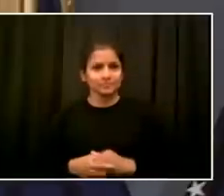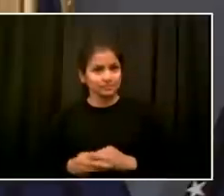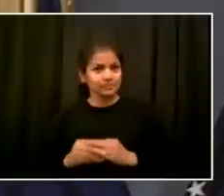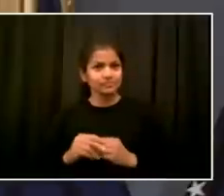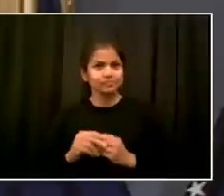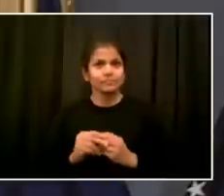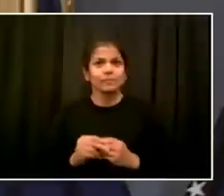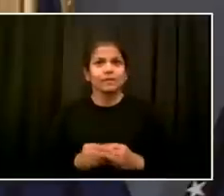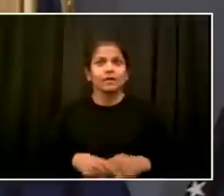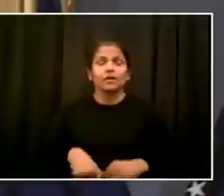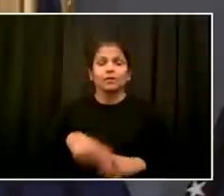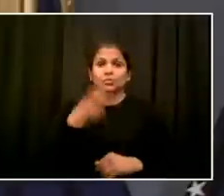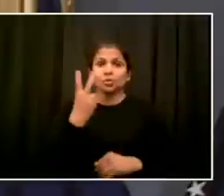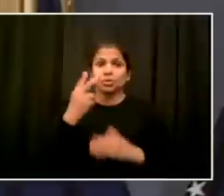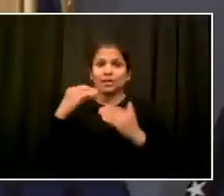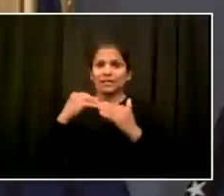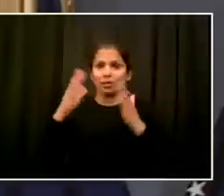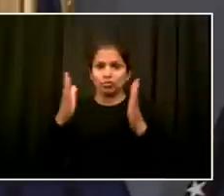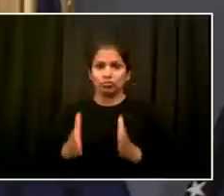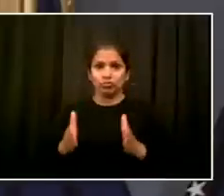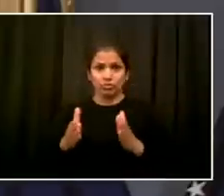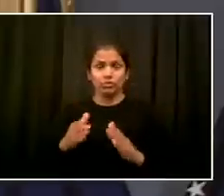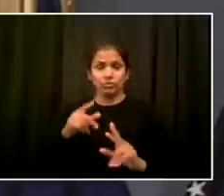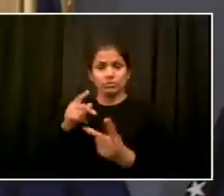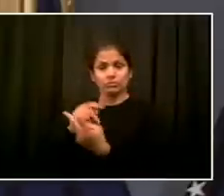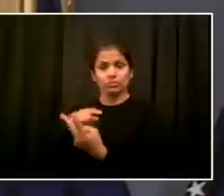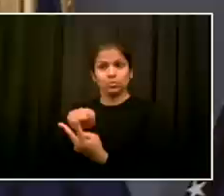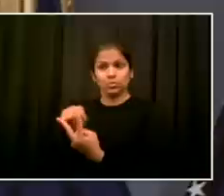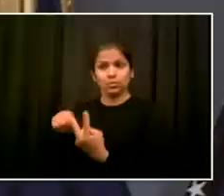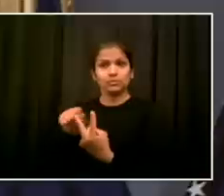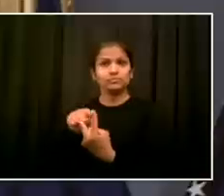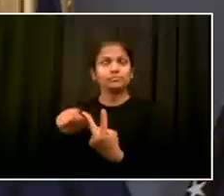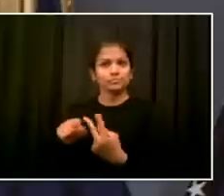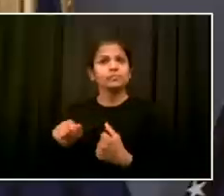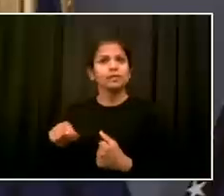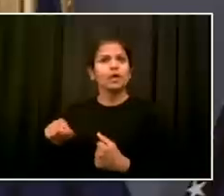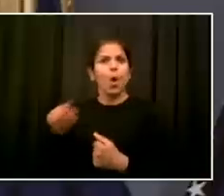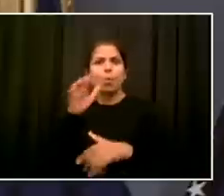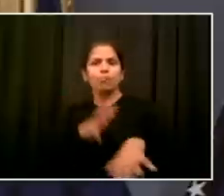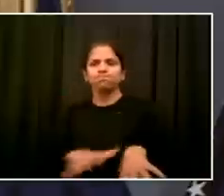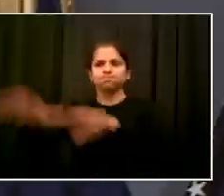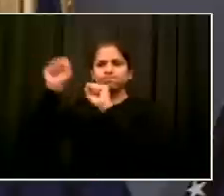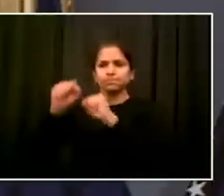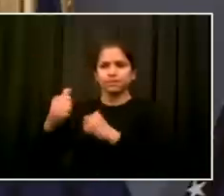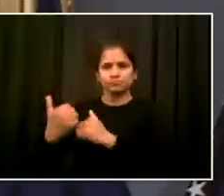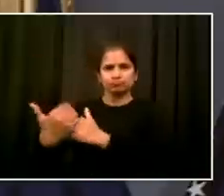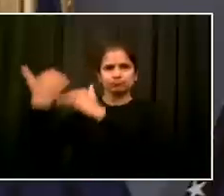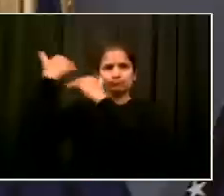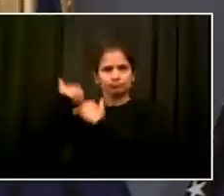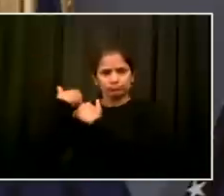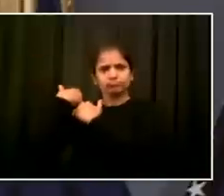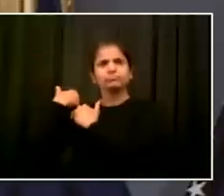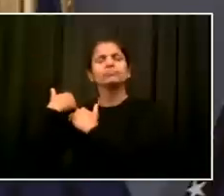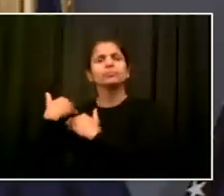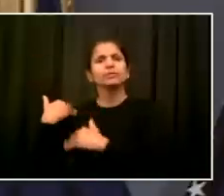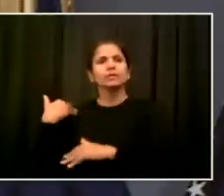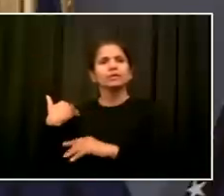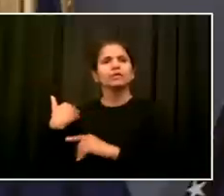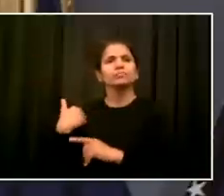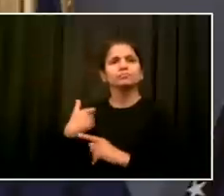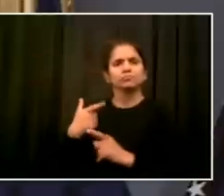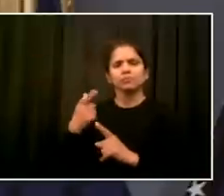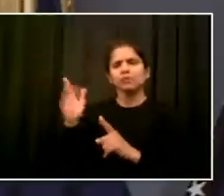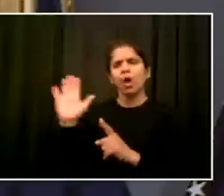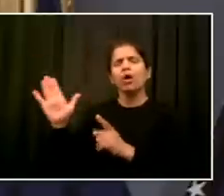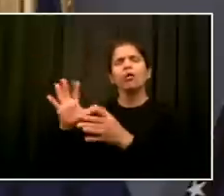be undertaking this independent review. And they will each give you their perspective. But I think when I think of our corporation